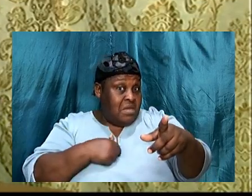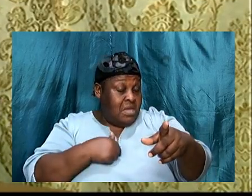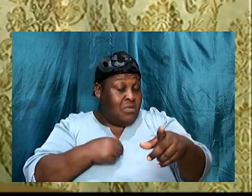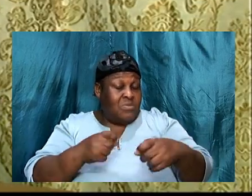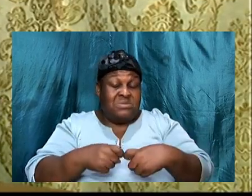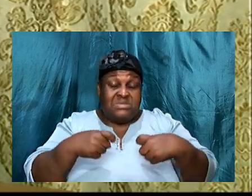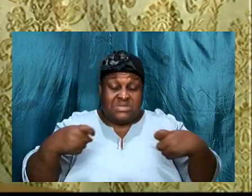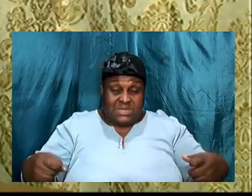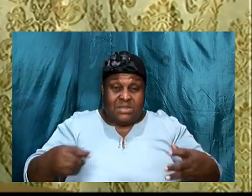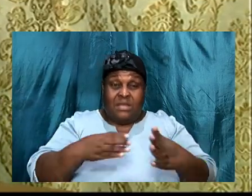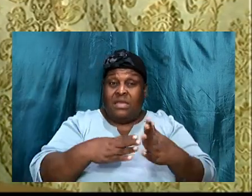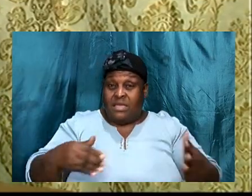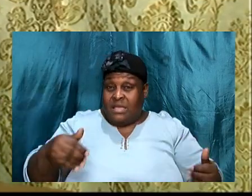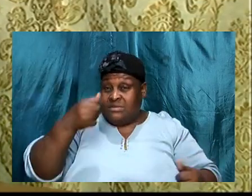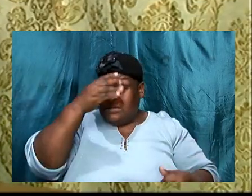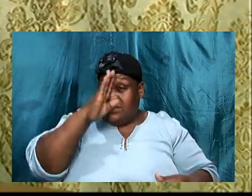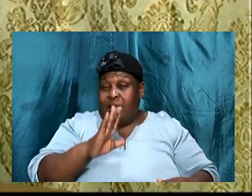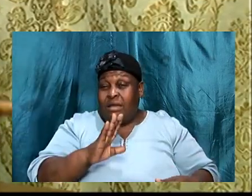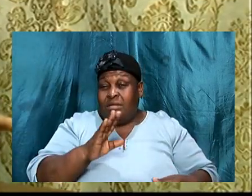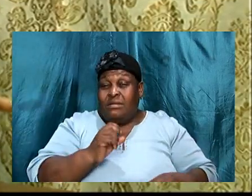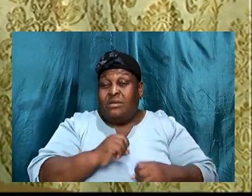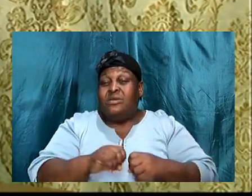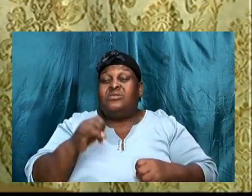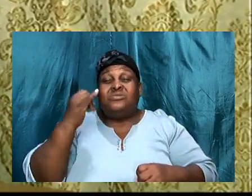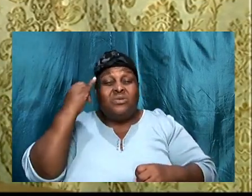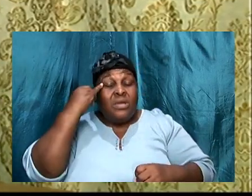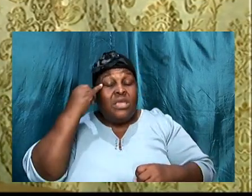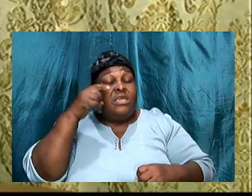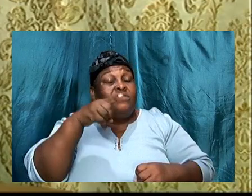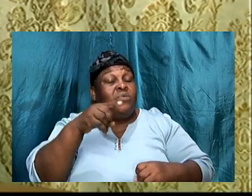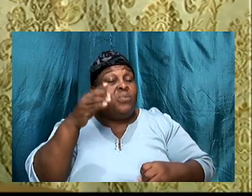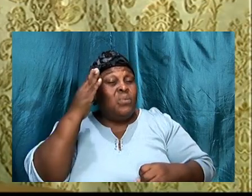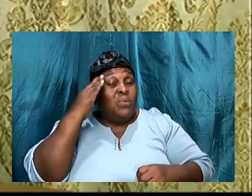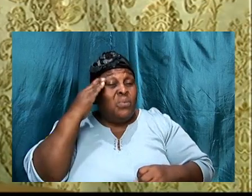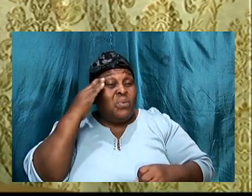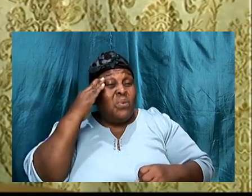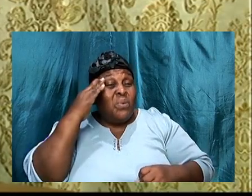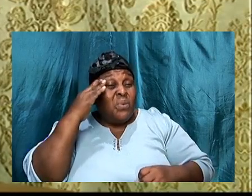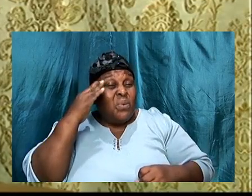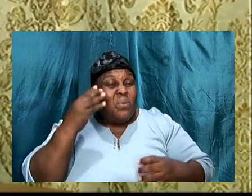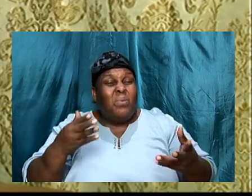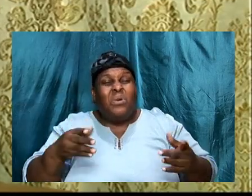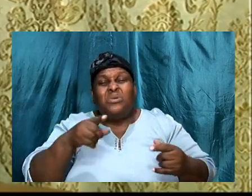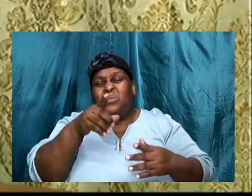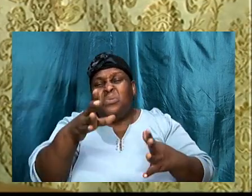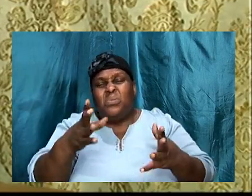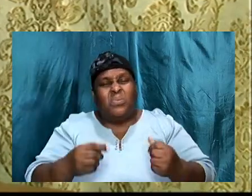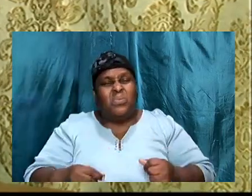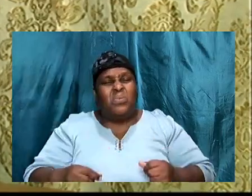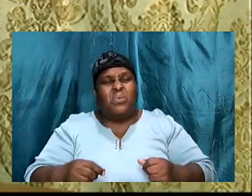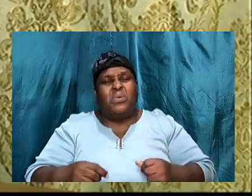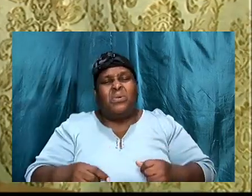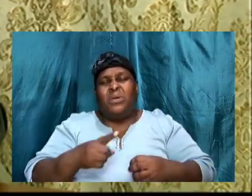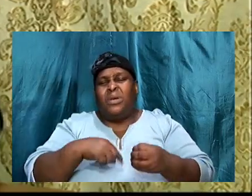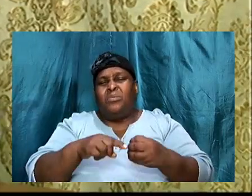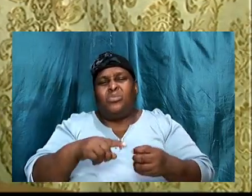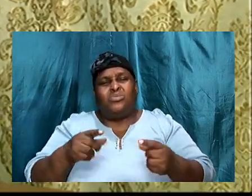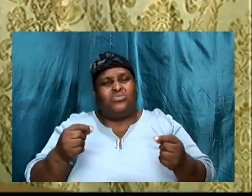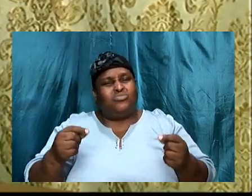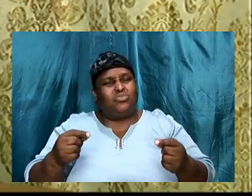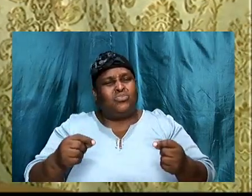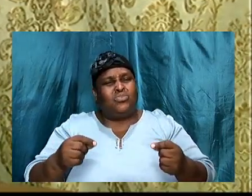so, if you know that, what you are about to do, is not aligned, to the will of God, don't do it,